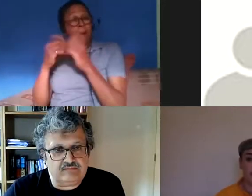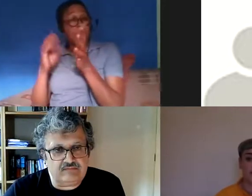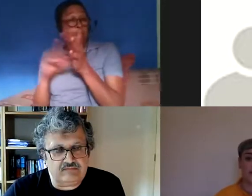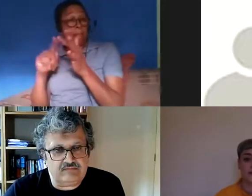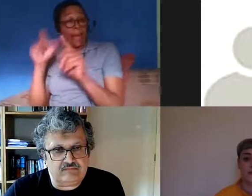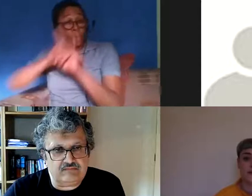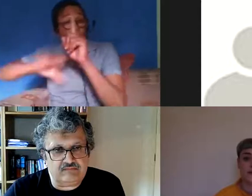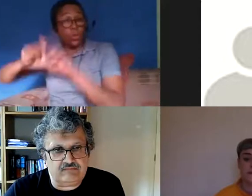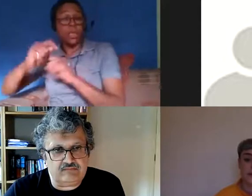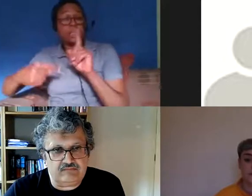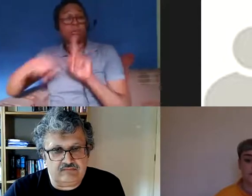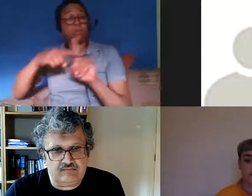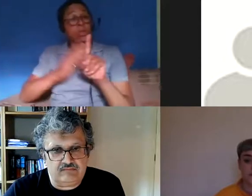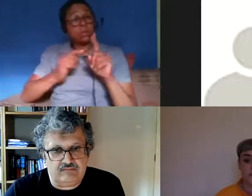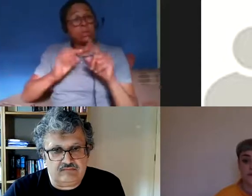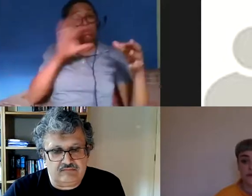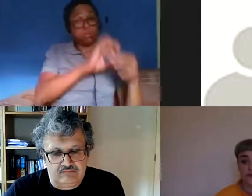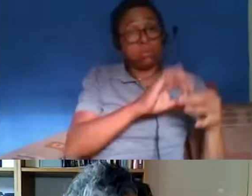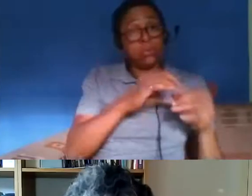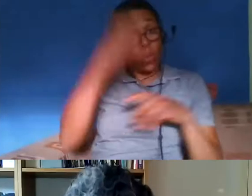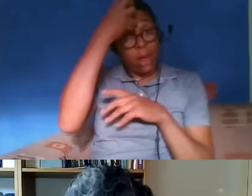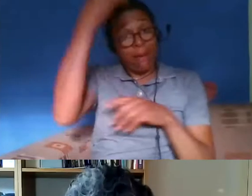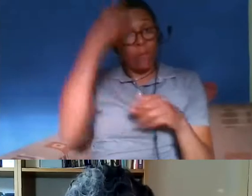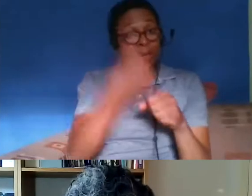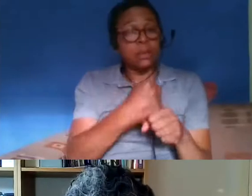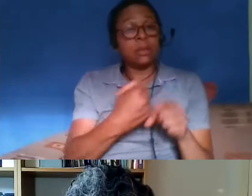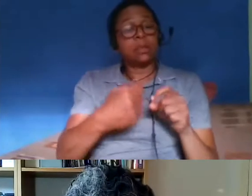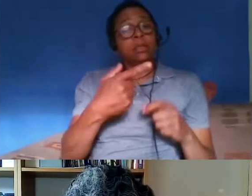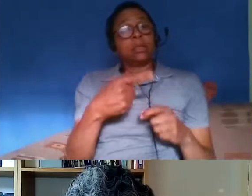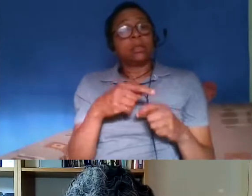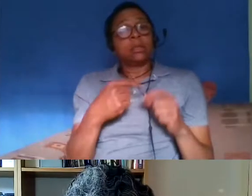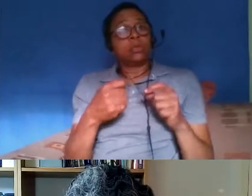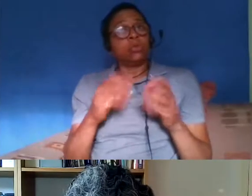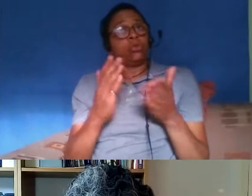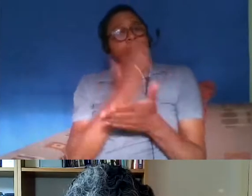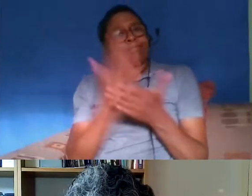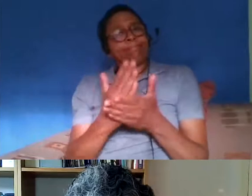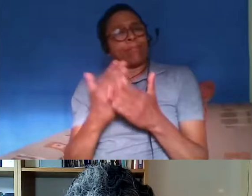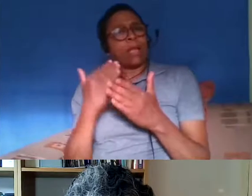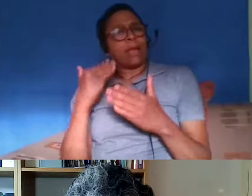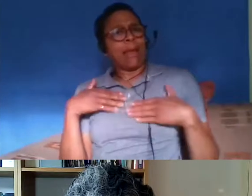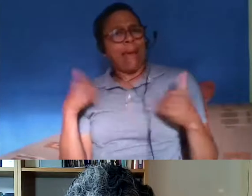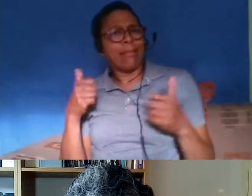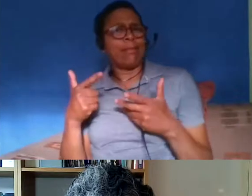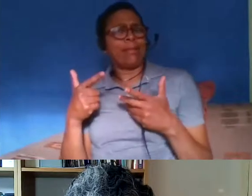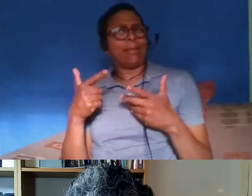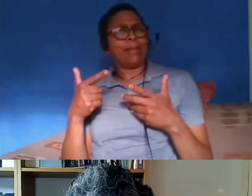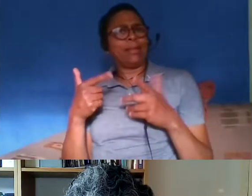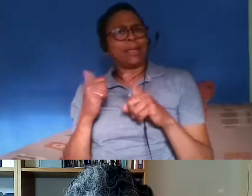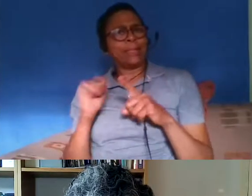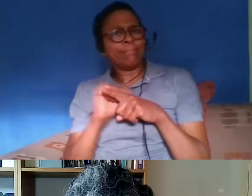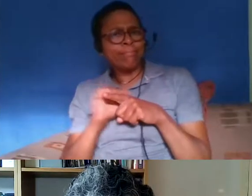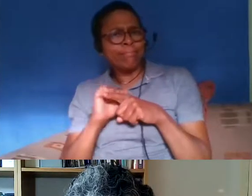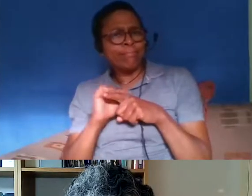public health england to better ensure that consideration for race equality and equality as a whole guide the transformation of health and social care